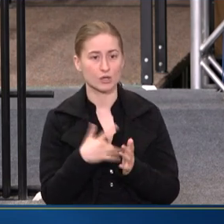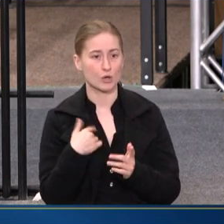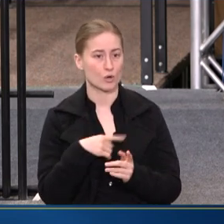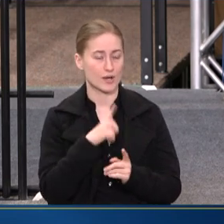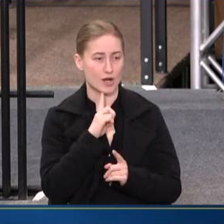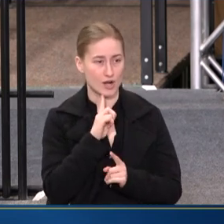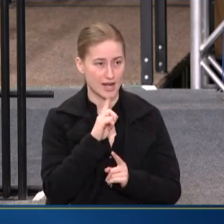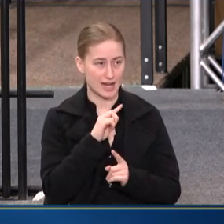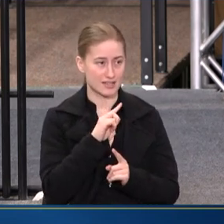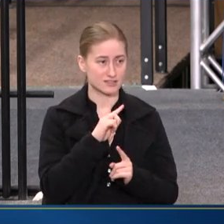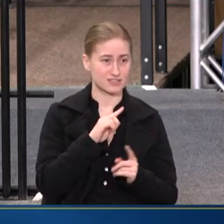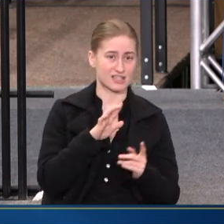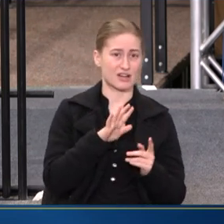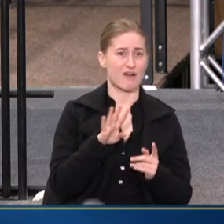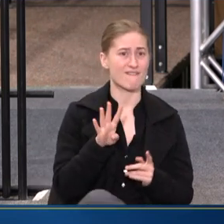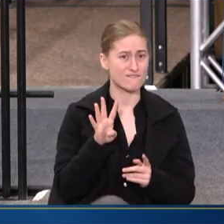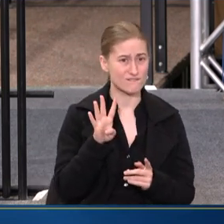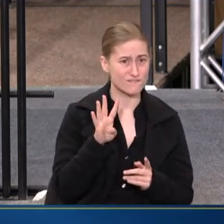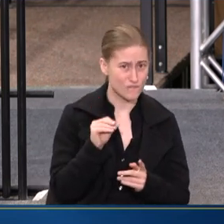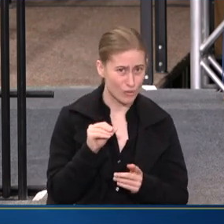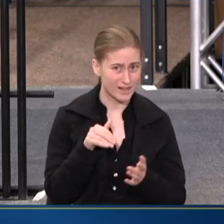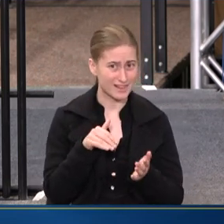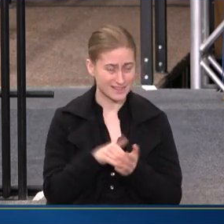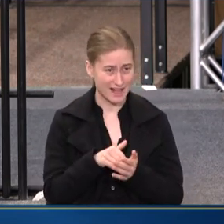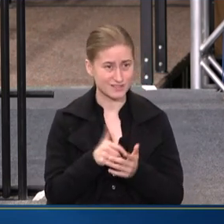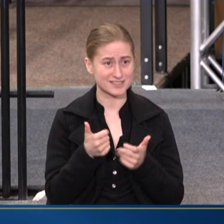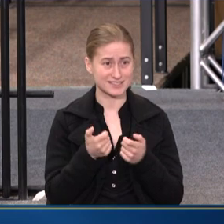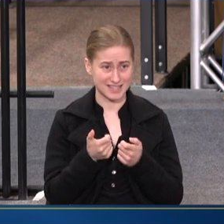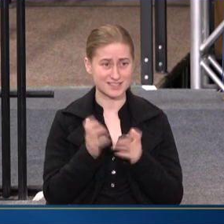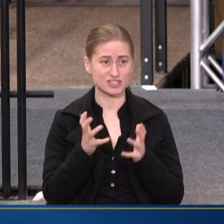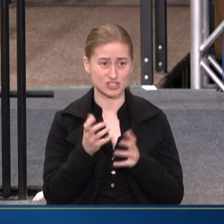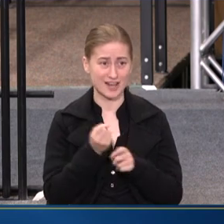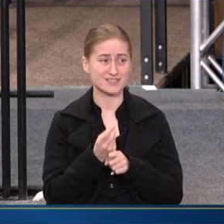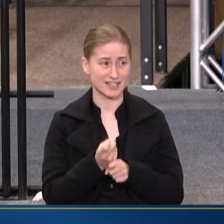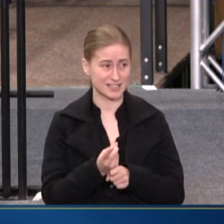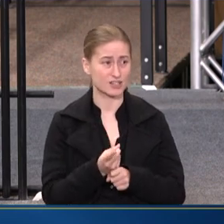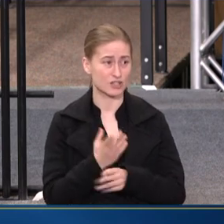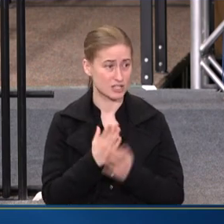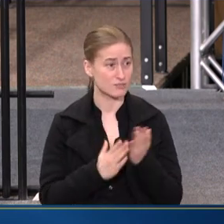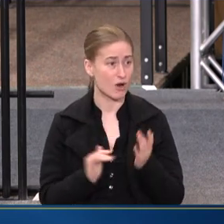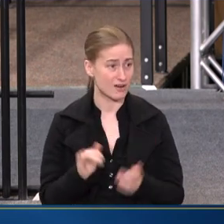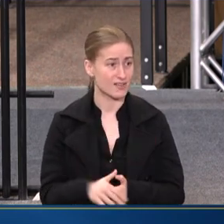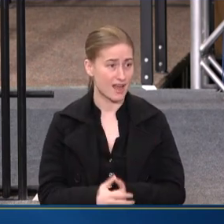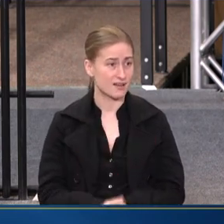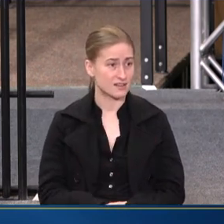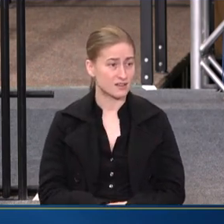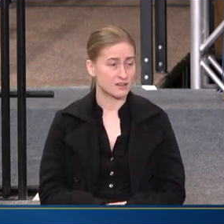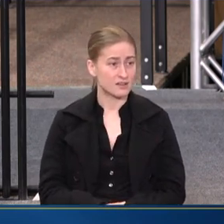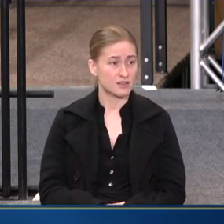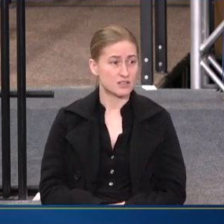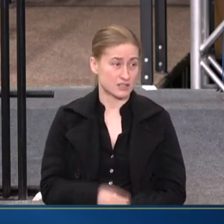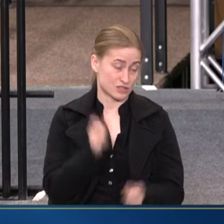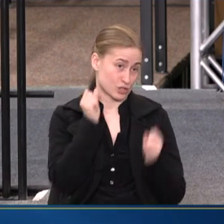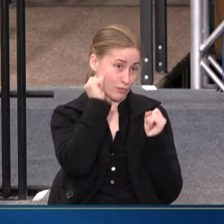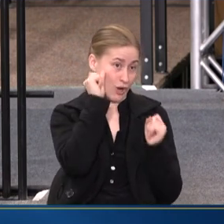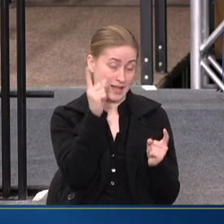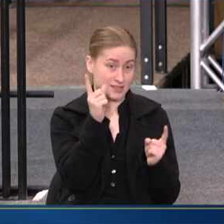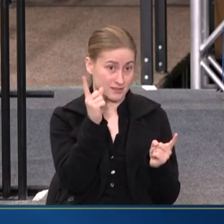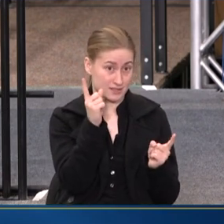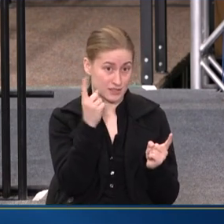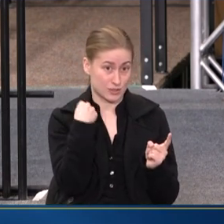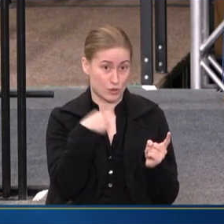ANSWERING JUST ABOUT 40,000 TEXT AND CHATS A YEAR AS PART OF THAT. AND SURPRISINGLY,